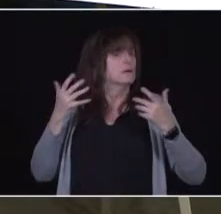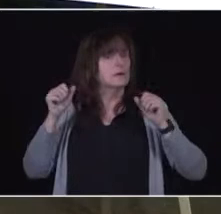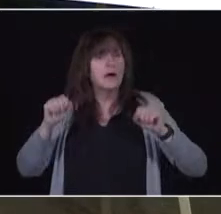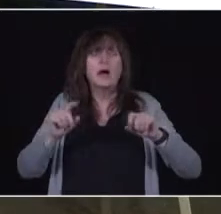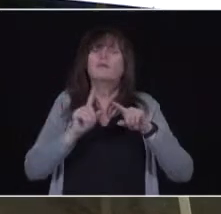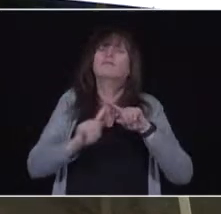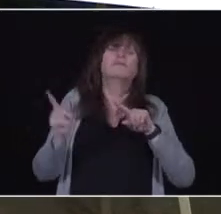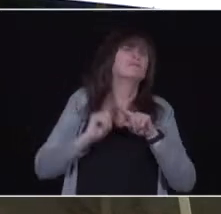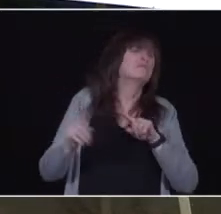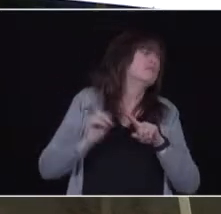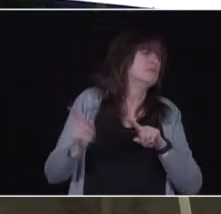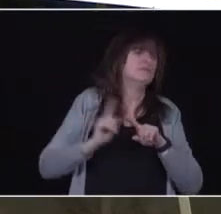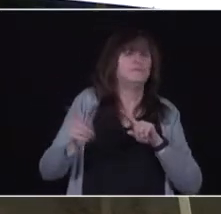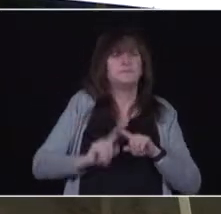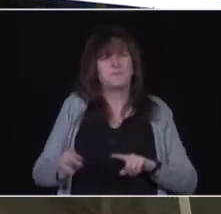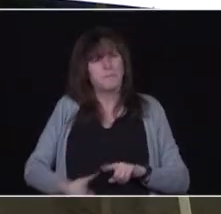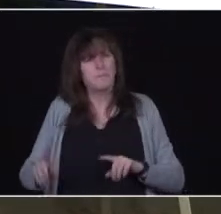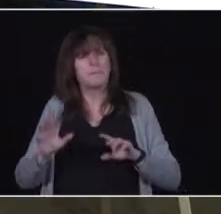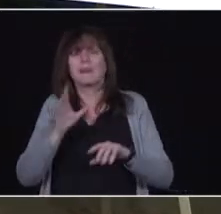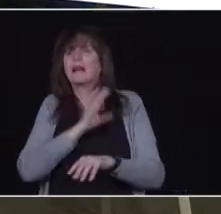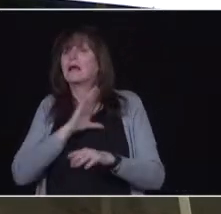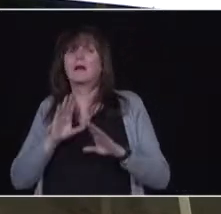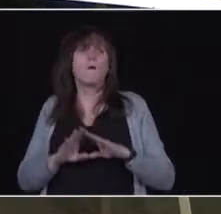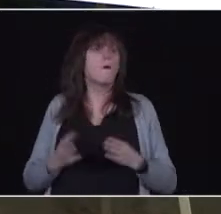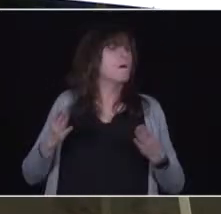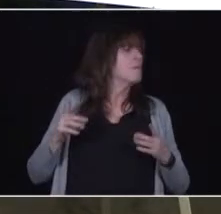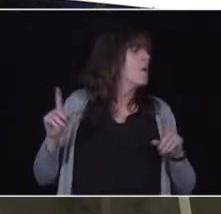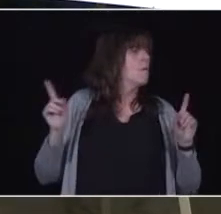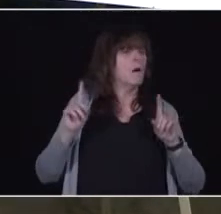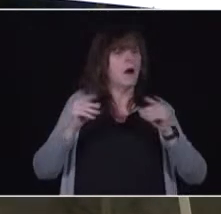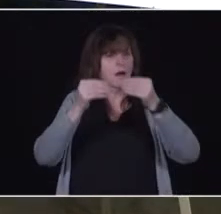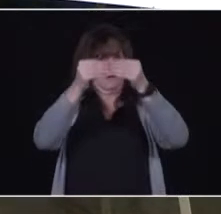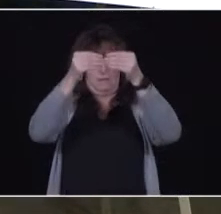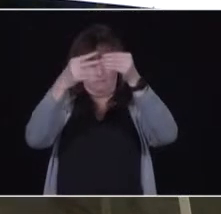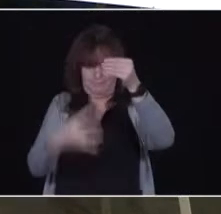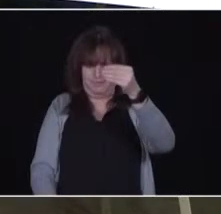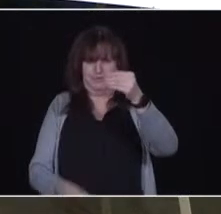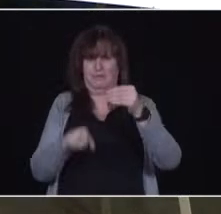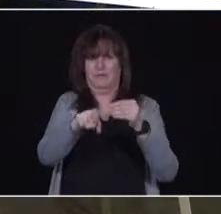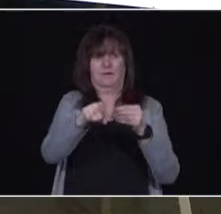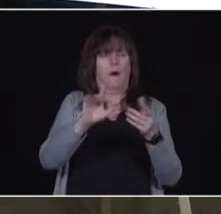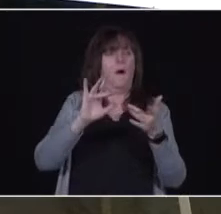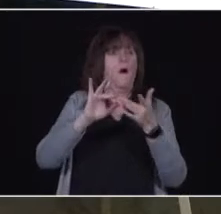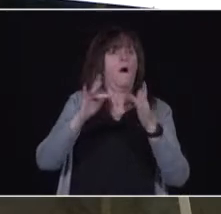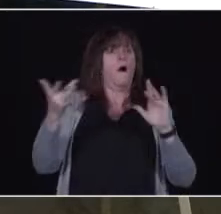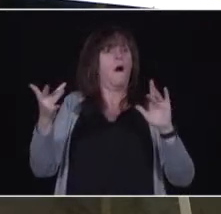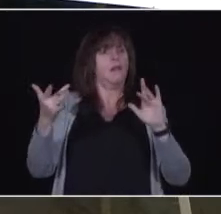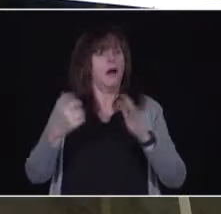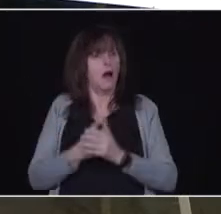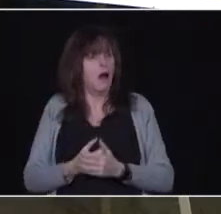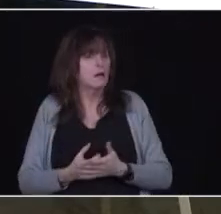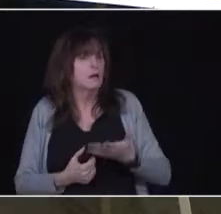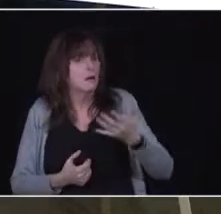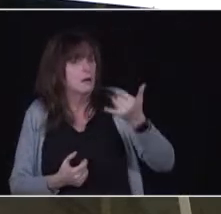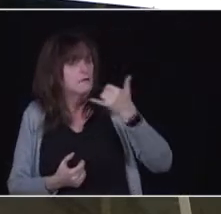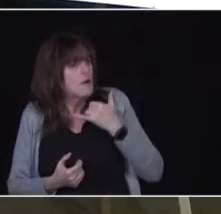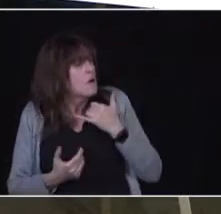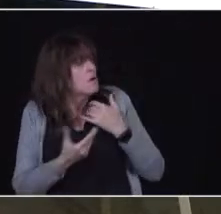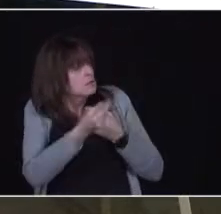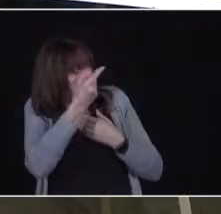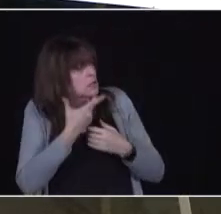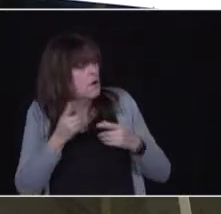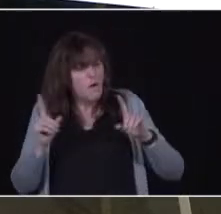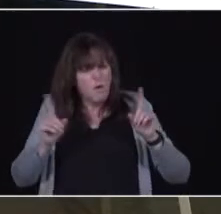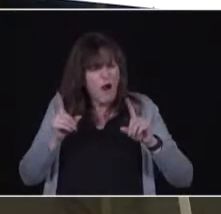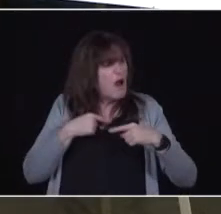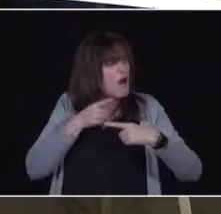the ones closest to you will be the ones brought up that you will be able to reserve an appointment and so you will get your vaccination close to